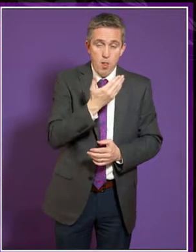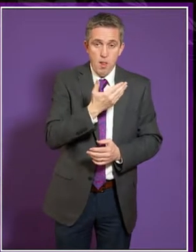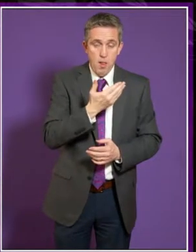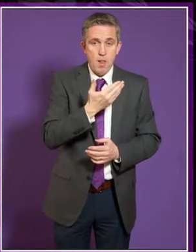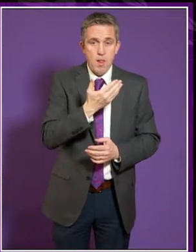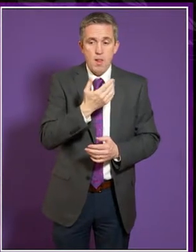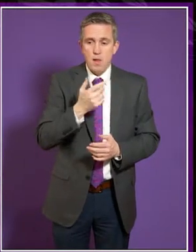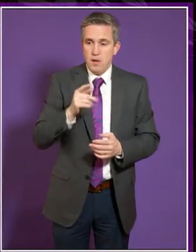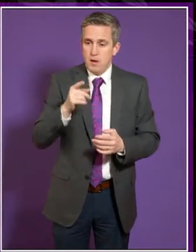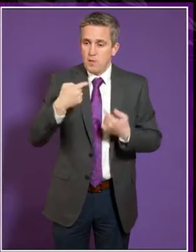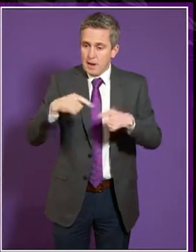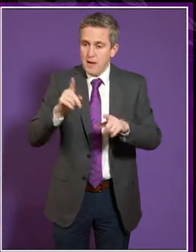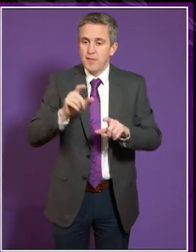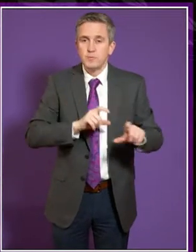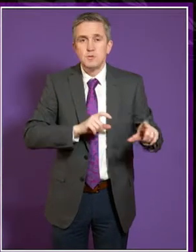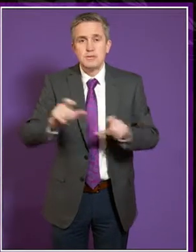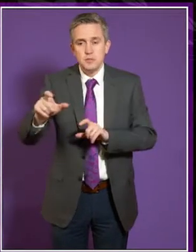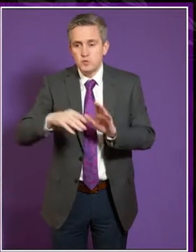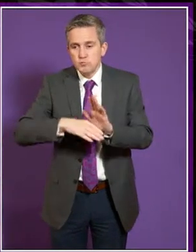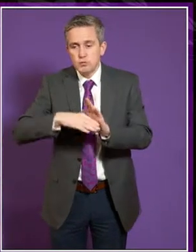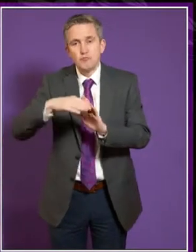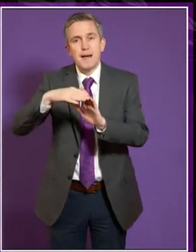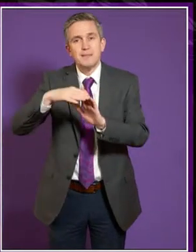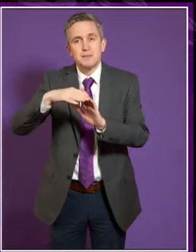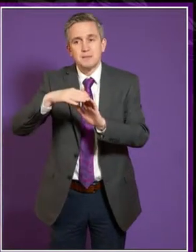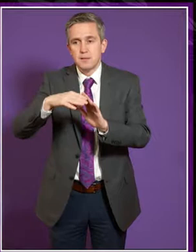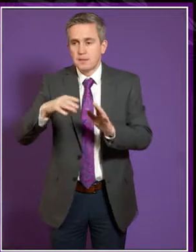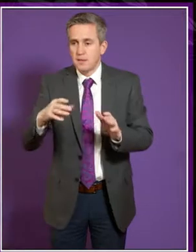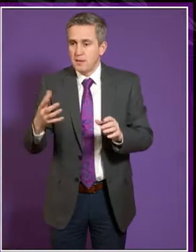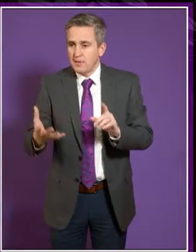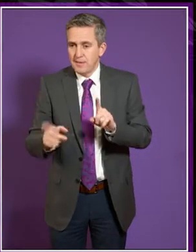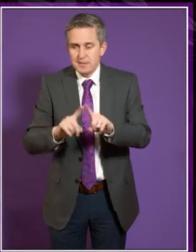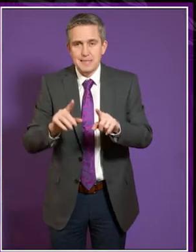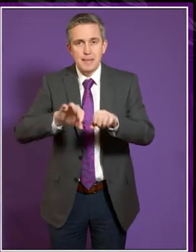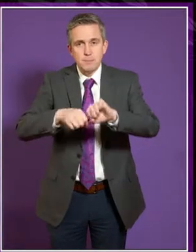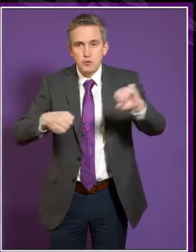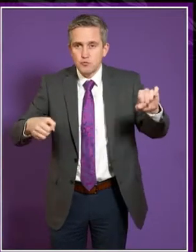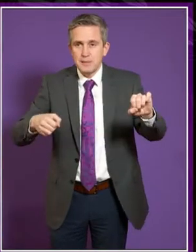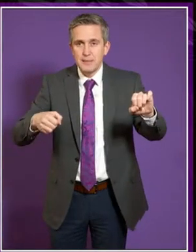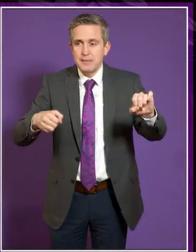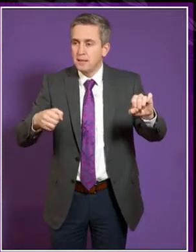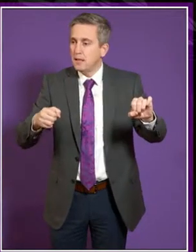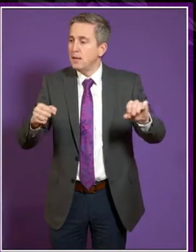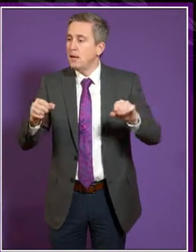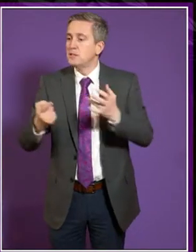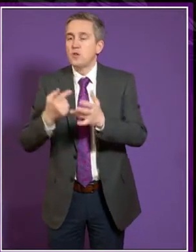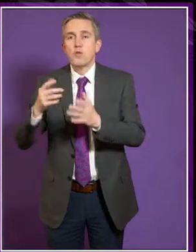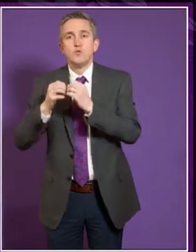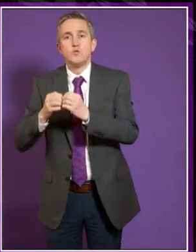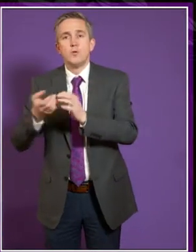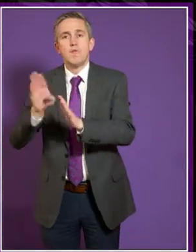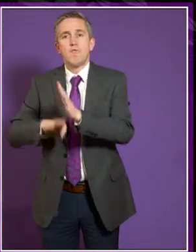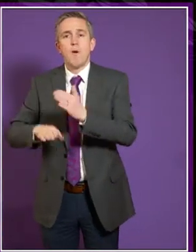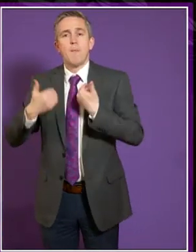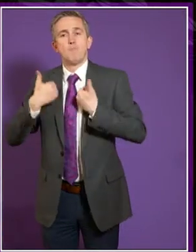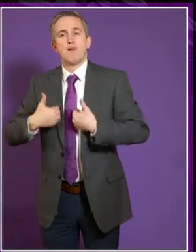continue to progress and to get the same, exactly the same degree outcomes as a student who comes from a very